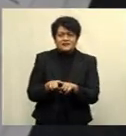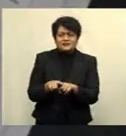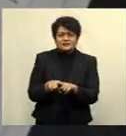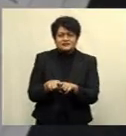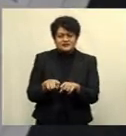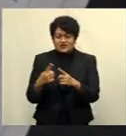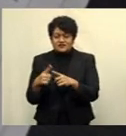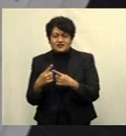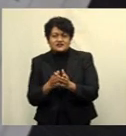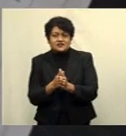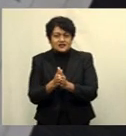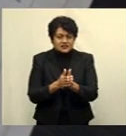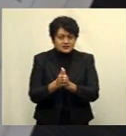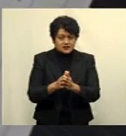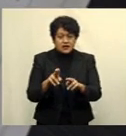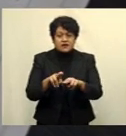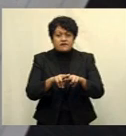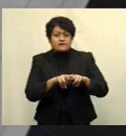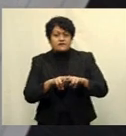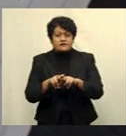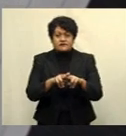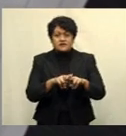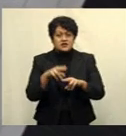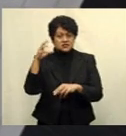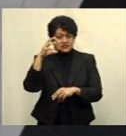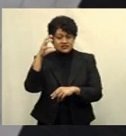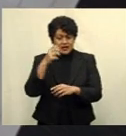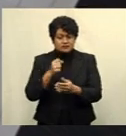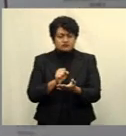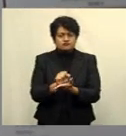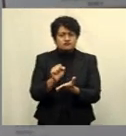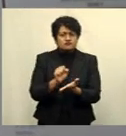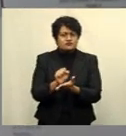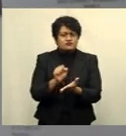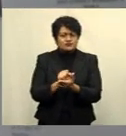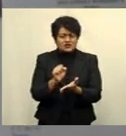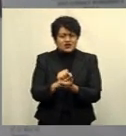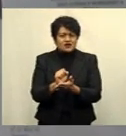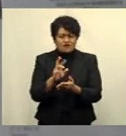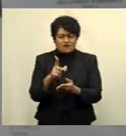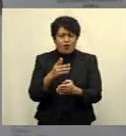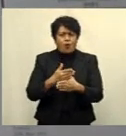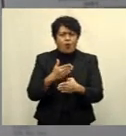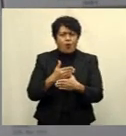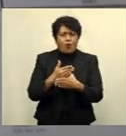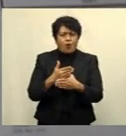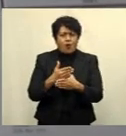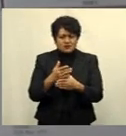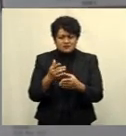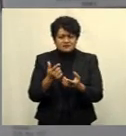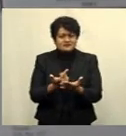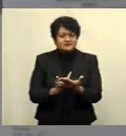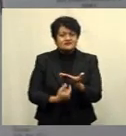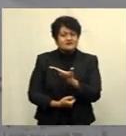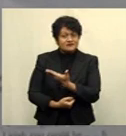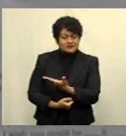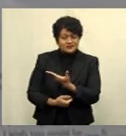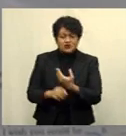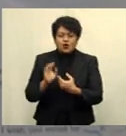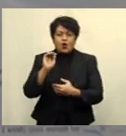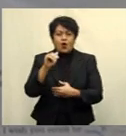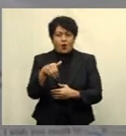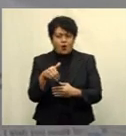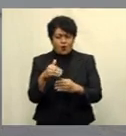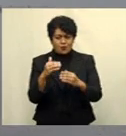Meanwhile, the Fiji Sun has been printing out education worksheets for students every day in the newspaper to enhance their homeschool learning